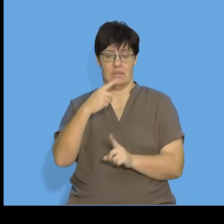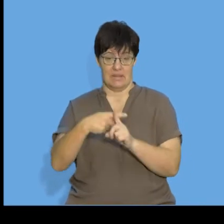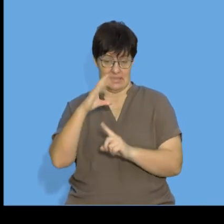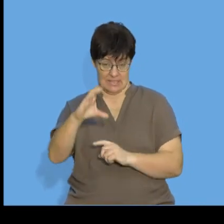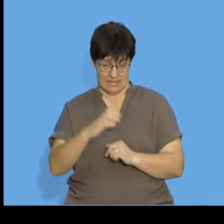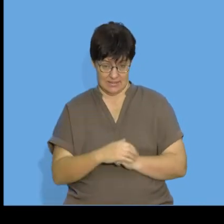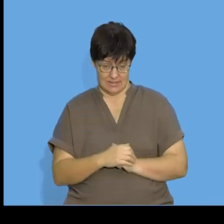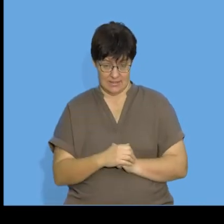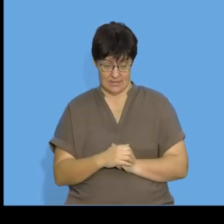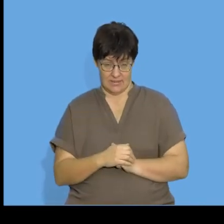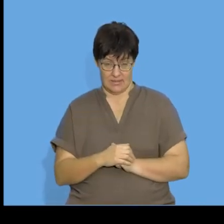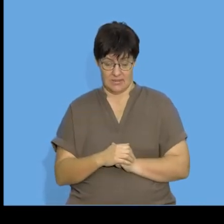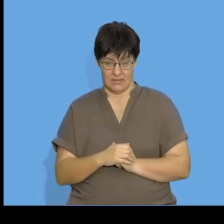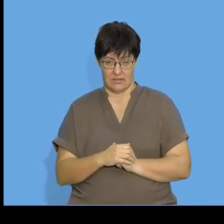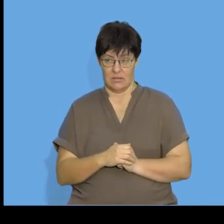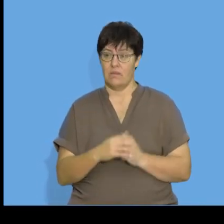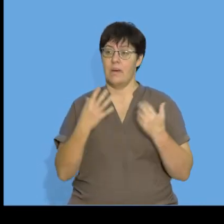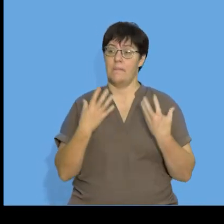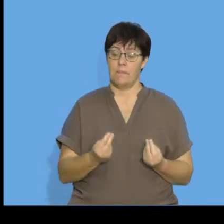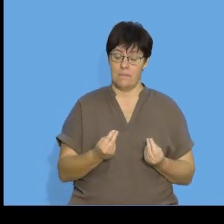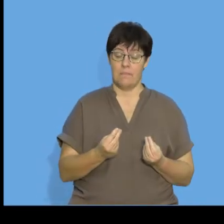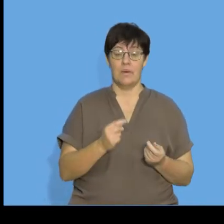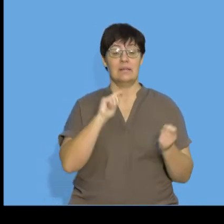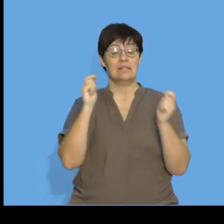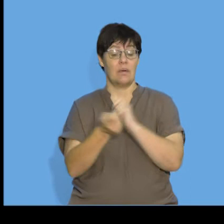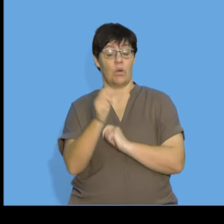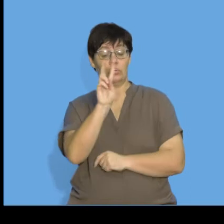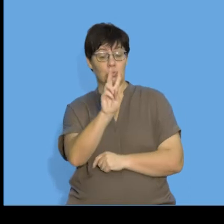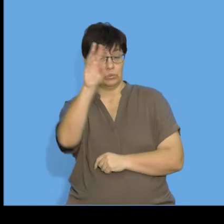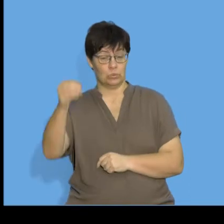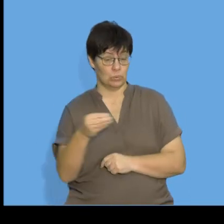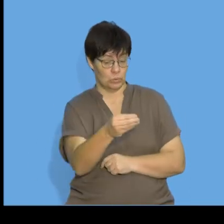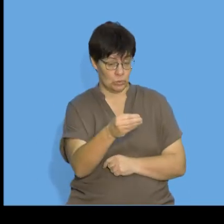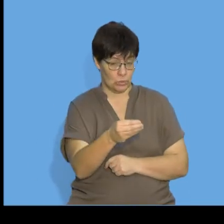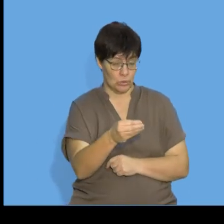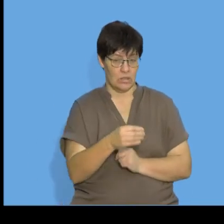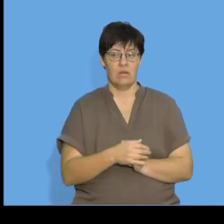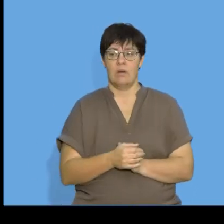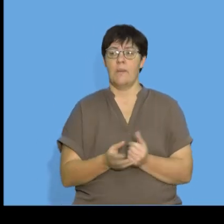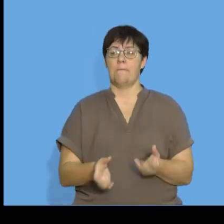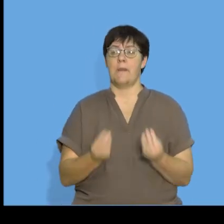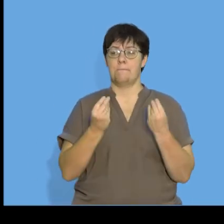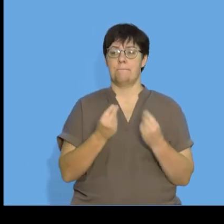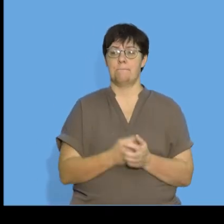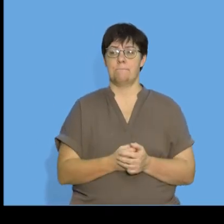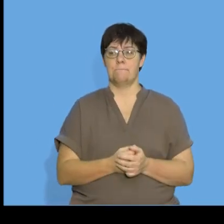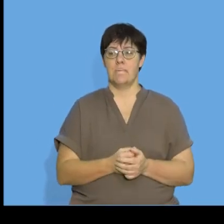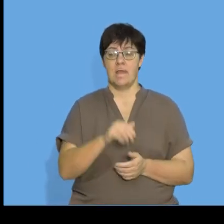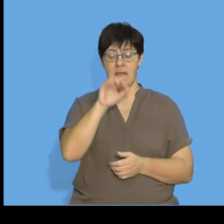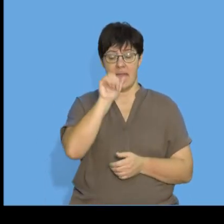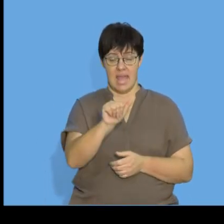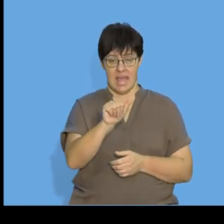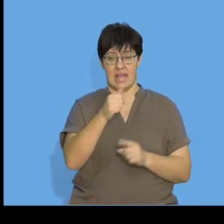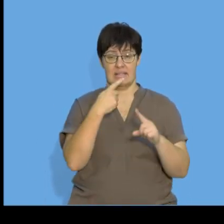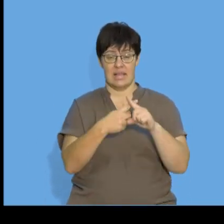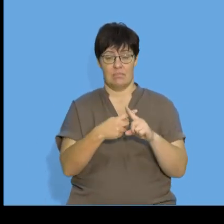plus C. If I were to substitute N2 into the formula I would have A